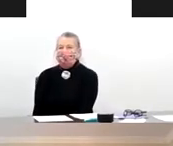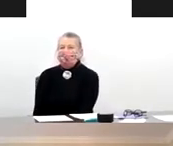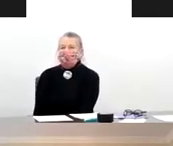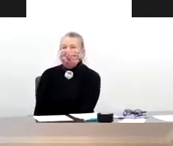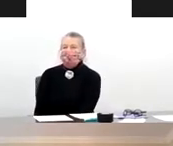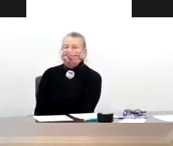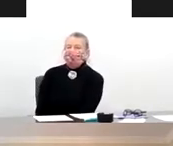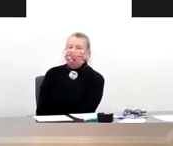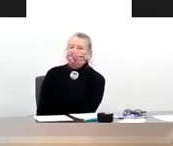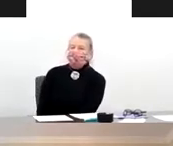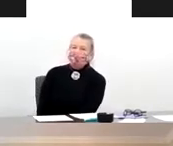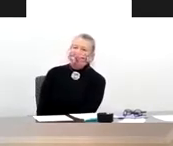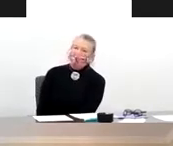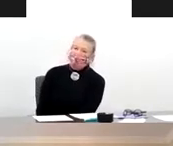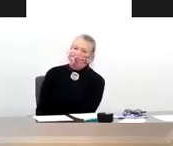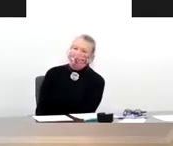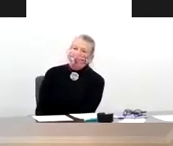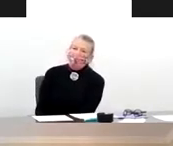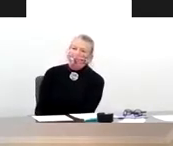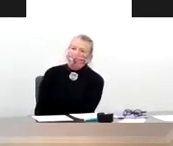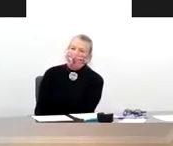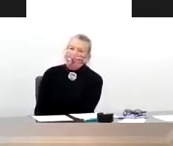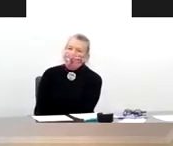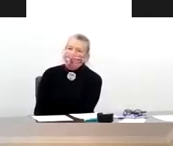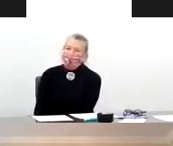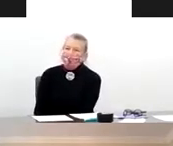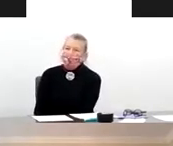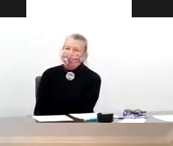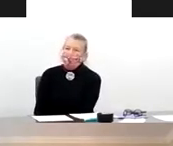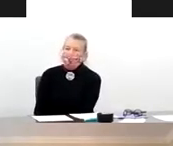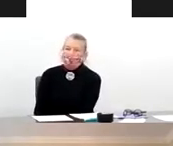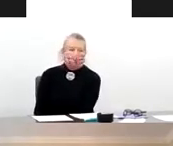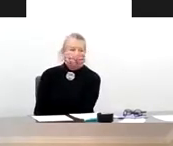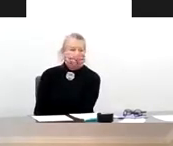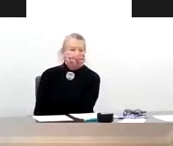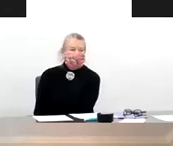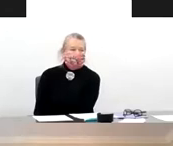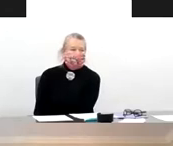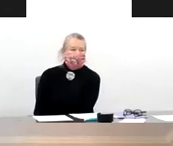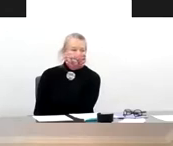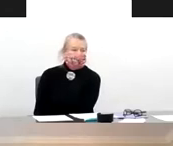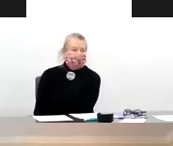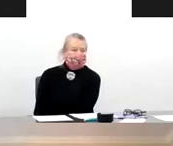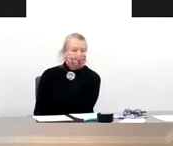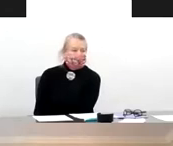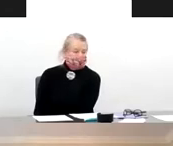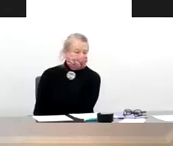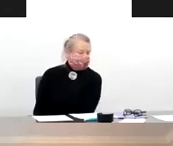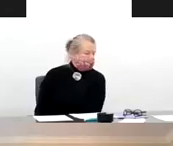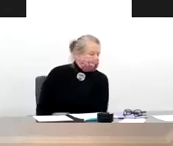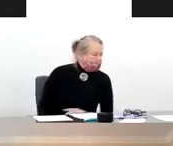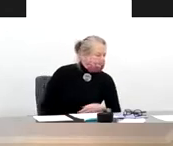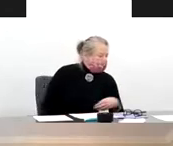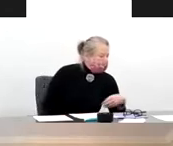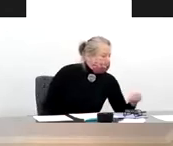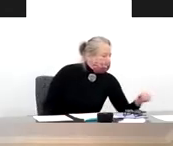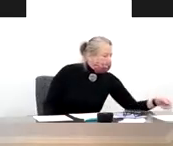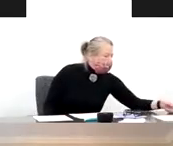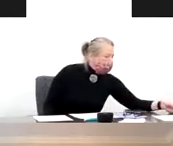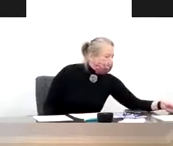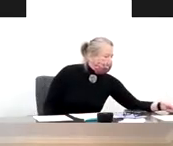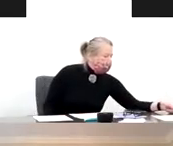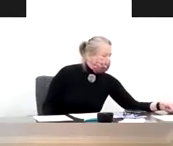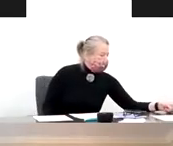supplement award to established programs. And there will be